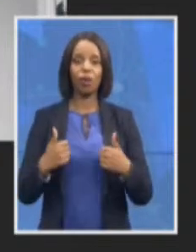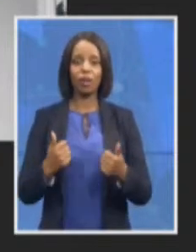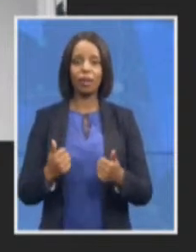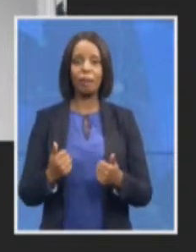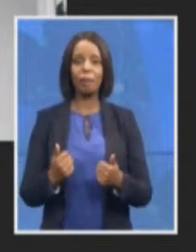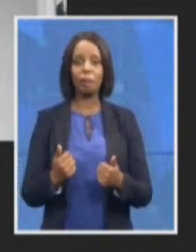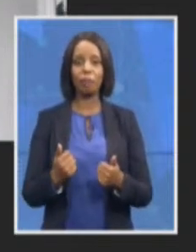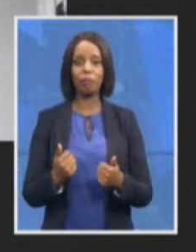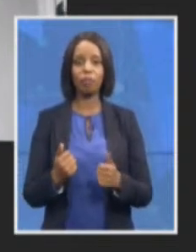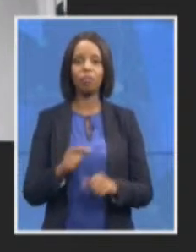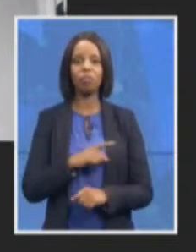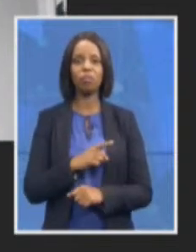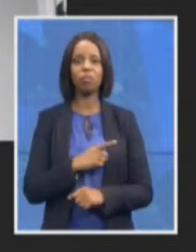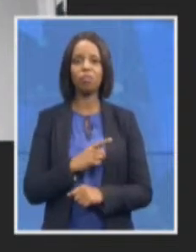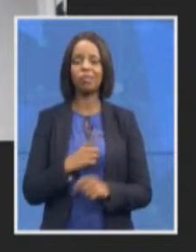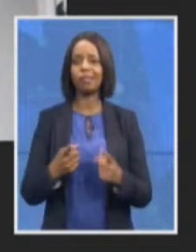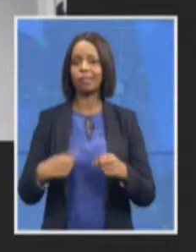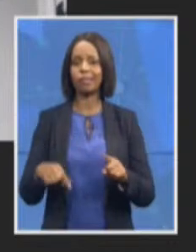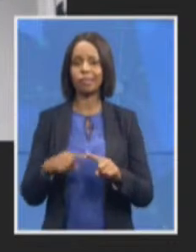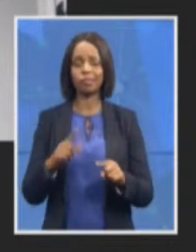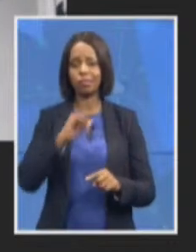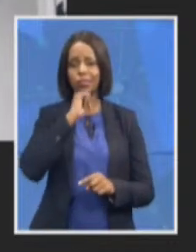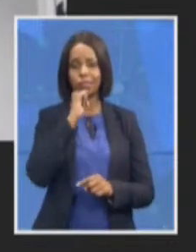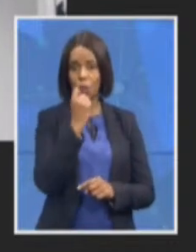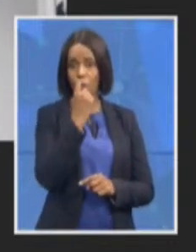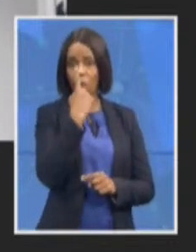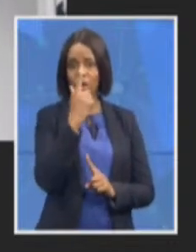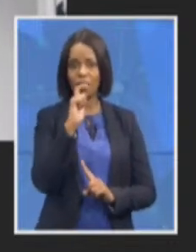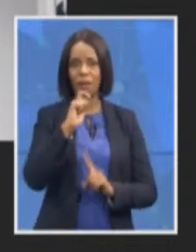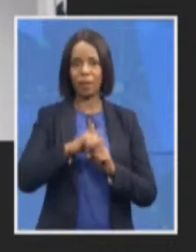prosecution followed from it as far as I know